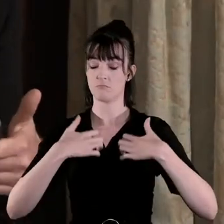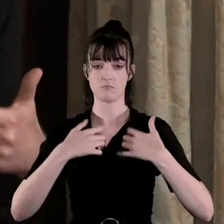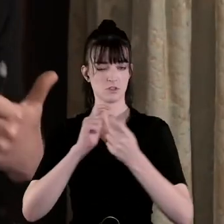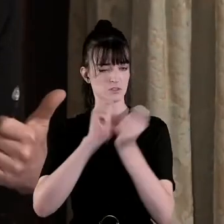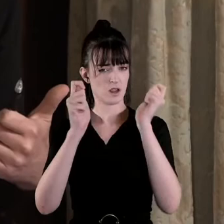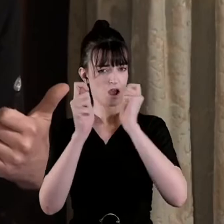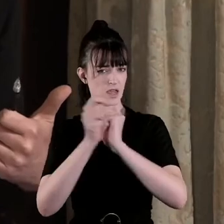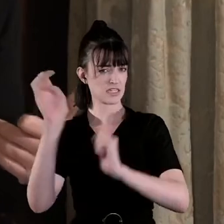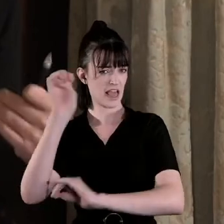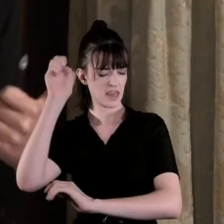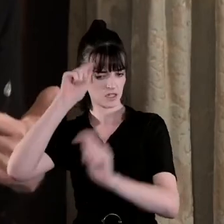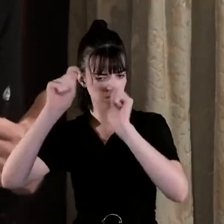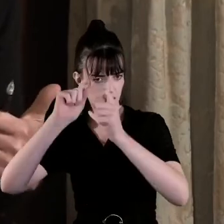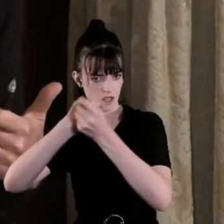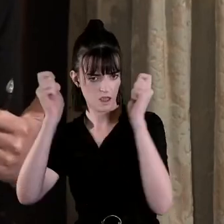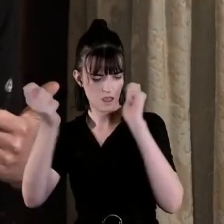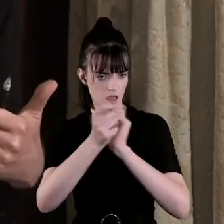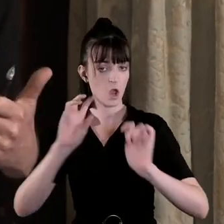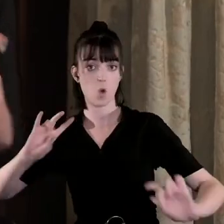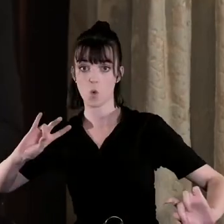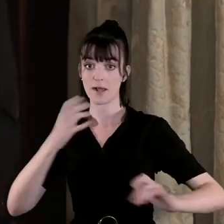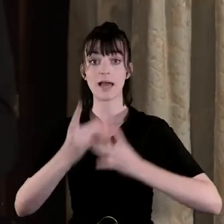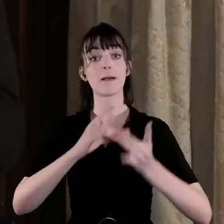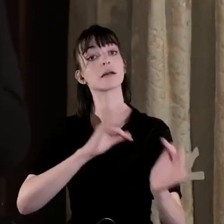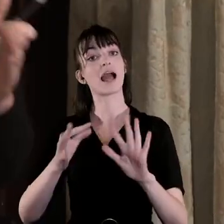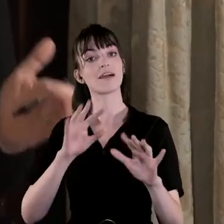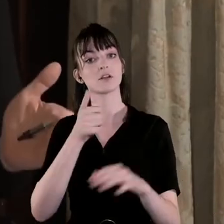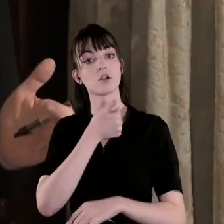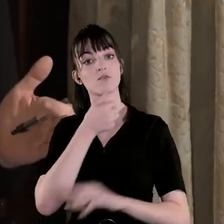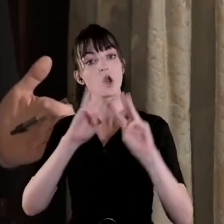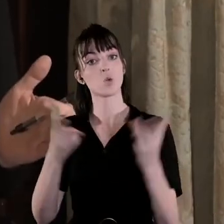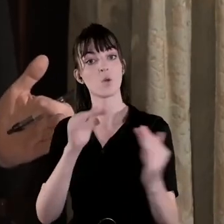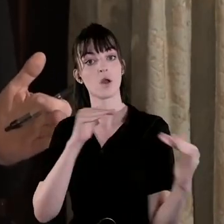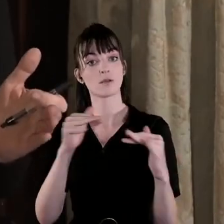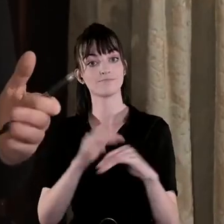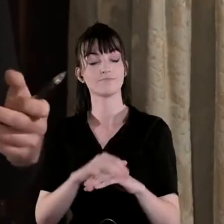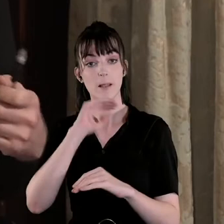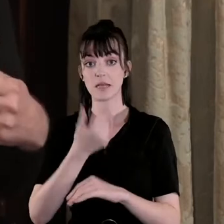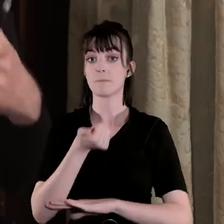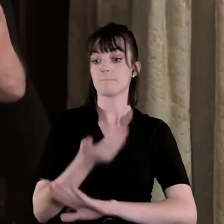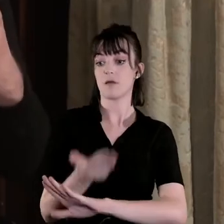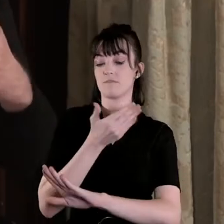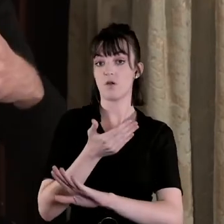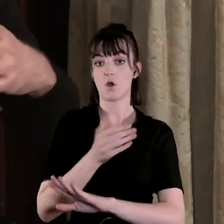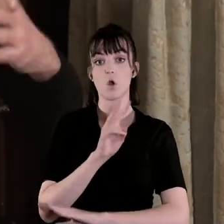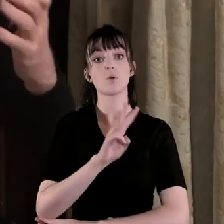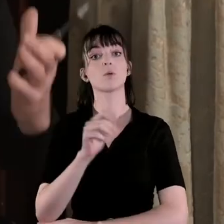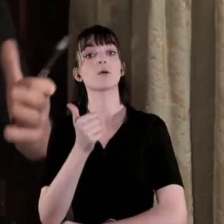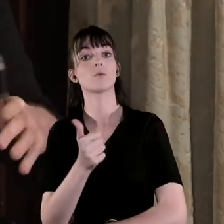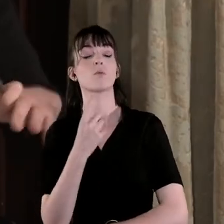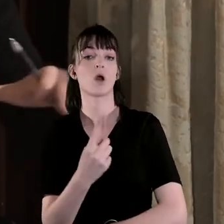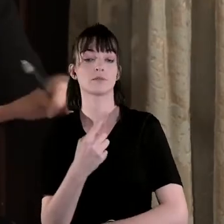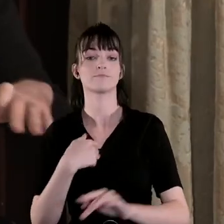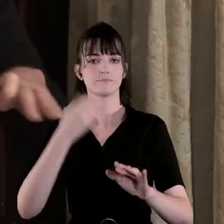thinking that happened very quickly in the aftermath of the First World War because obviously before the First World War the idea was simply that Ulster would be